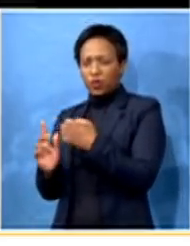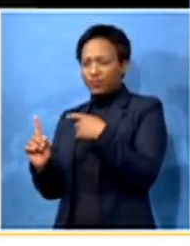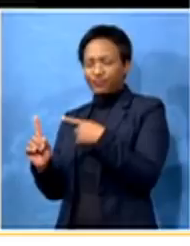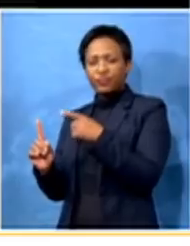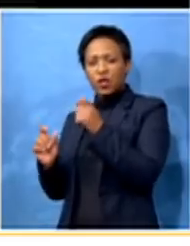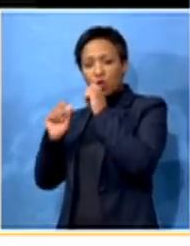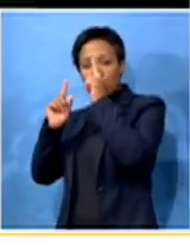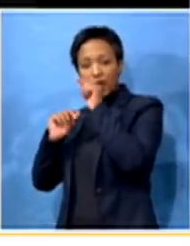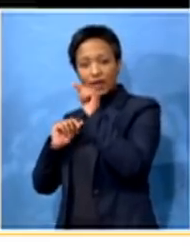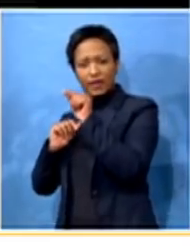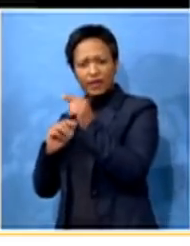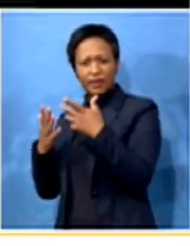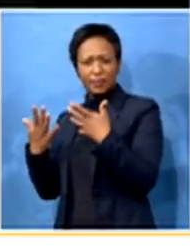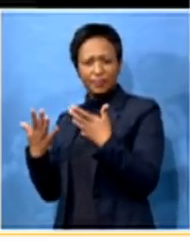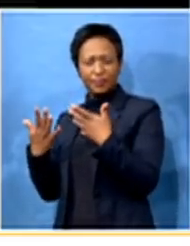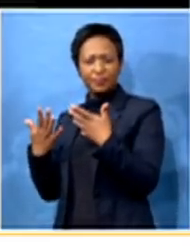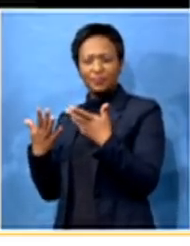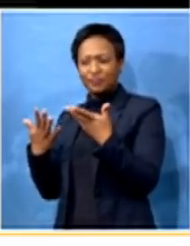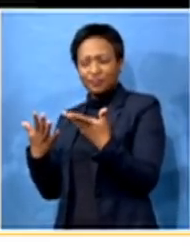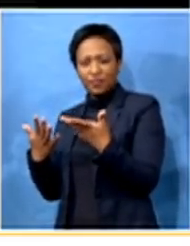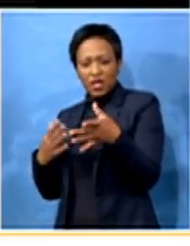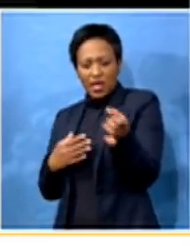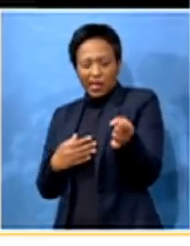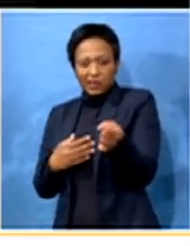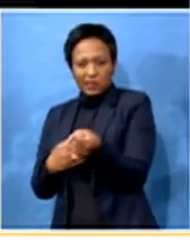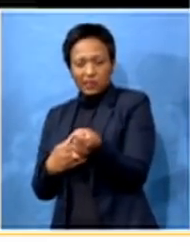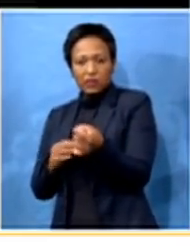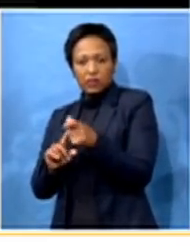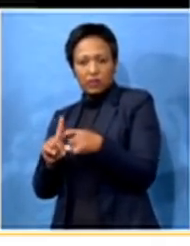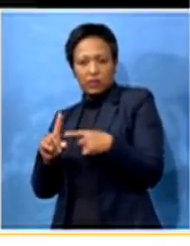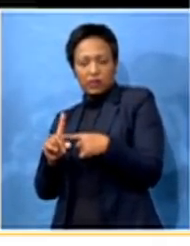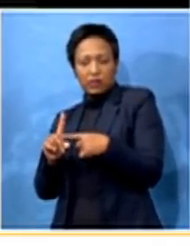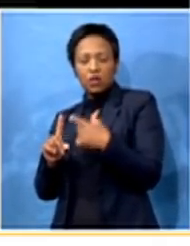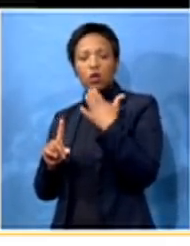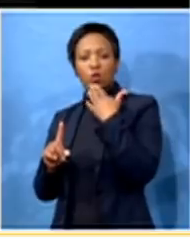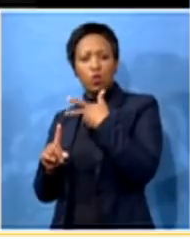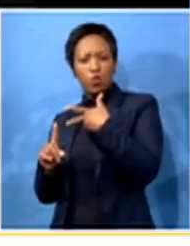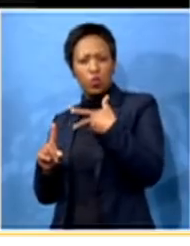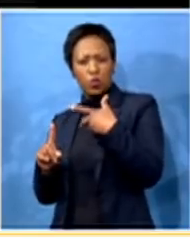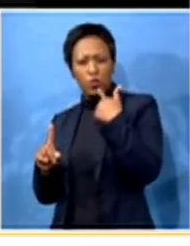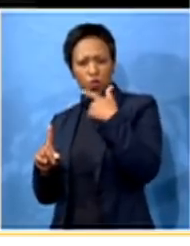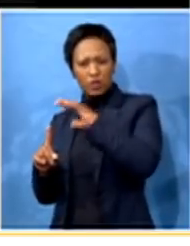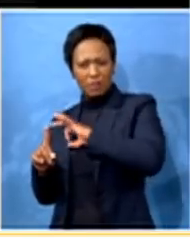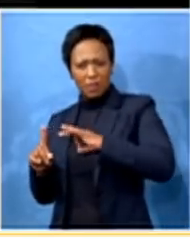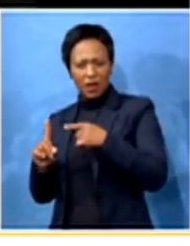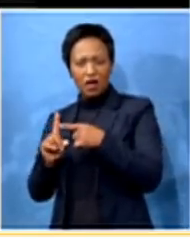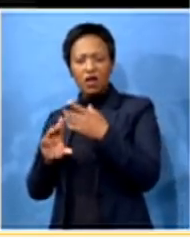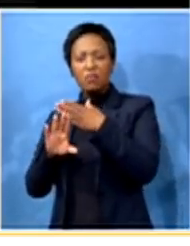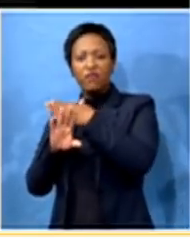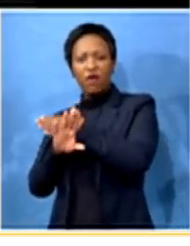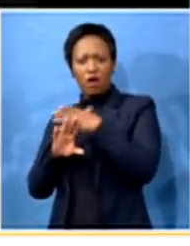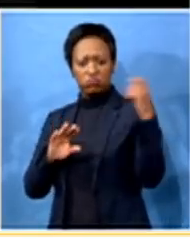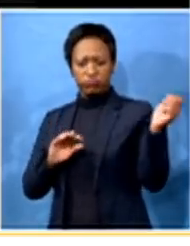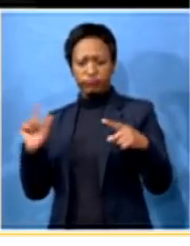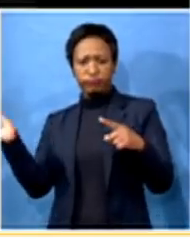the reaction that this deployment of Ms. Kumete has elicited from various sectors of